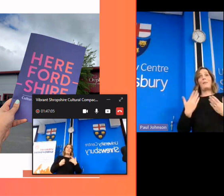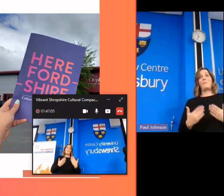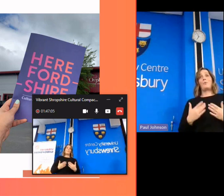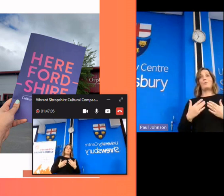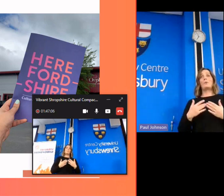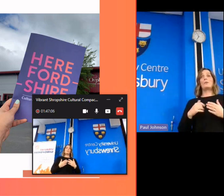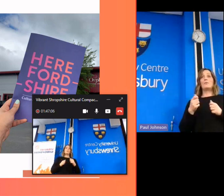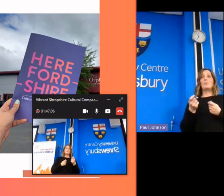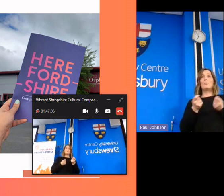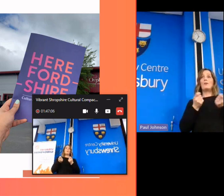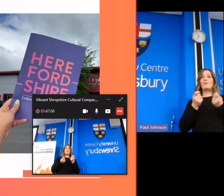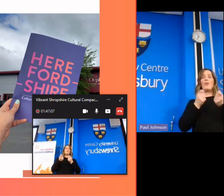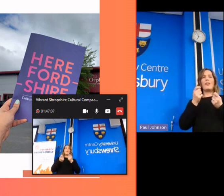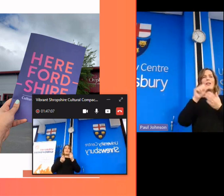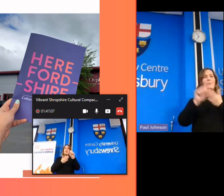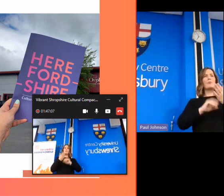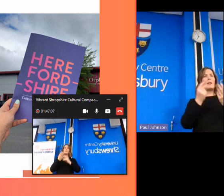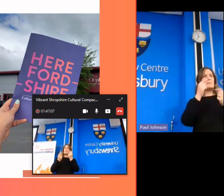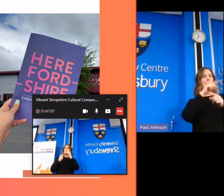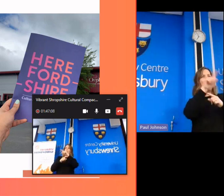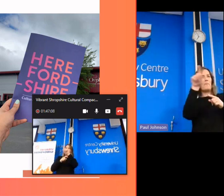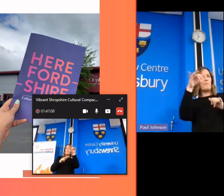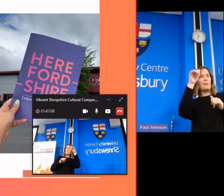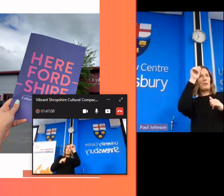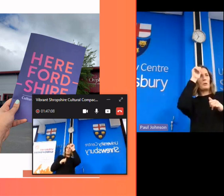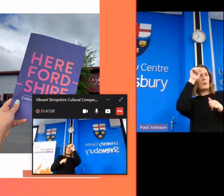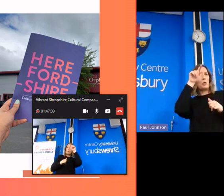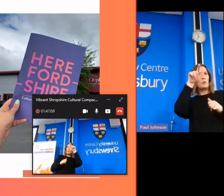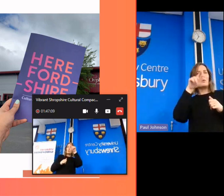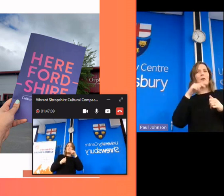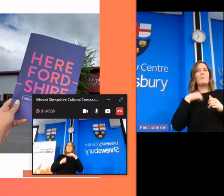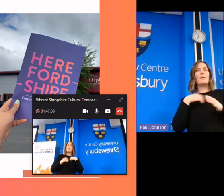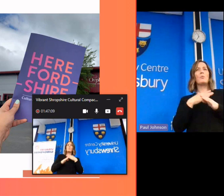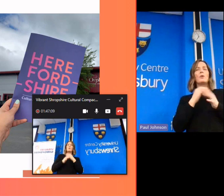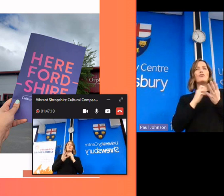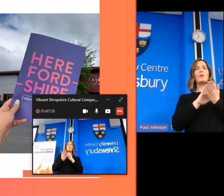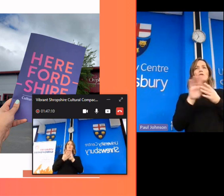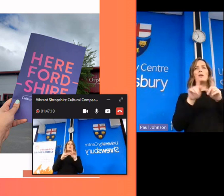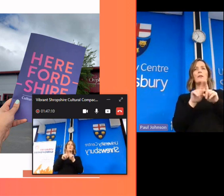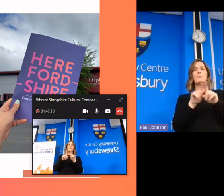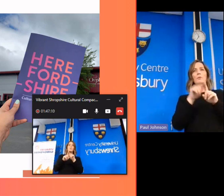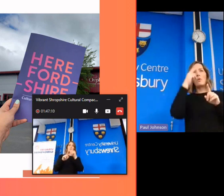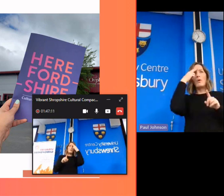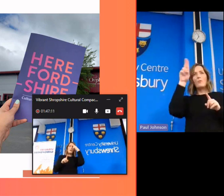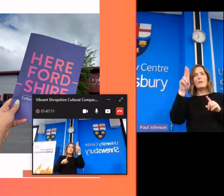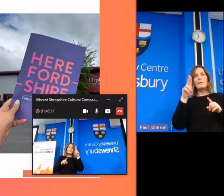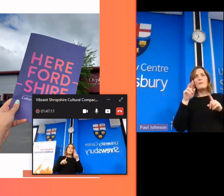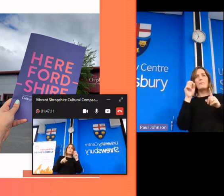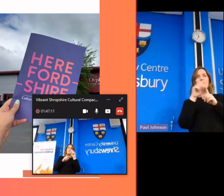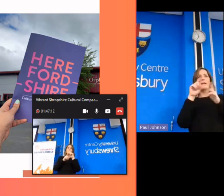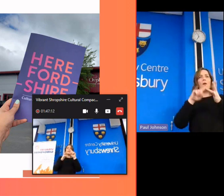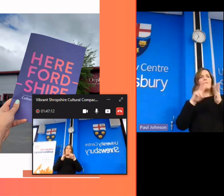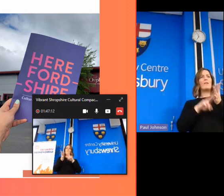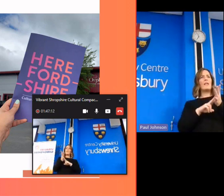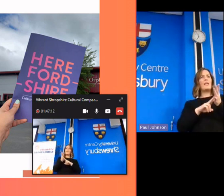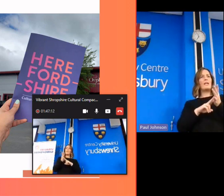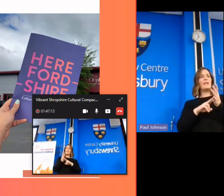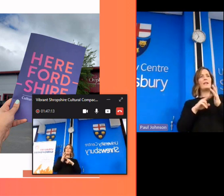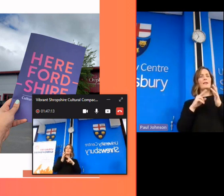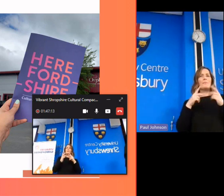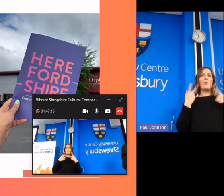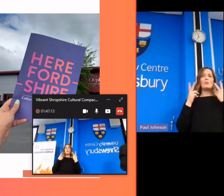a program one two people in the room might know about because i know we've been doing some work in trope in tropshire as well it's called um pov points of view